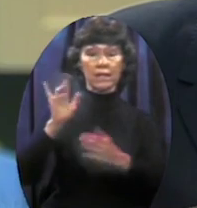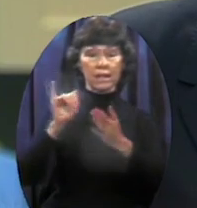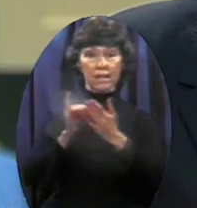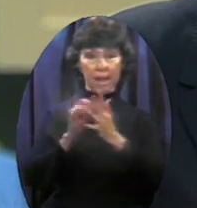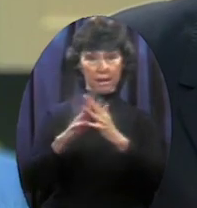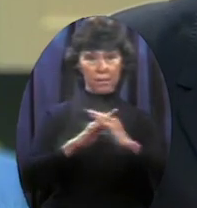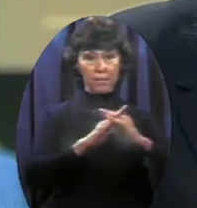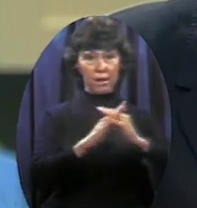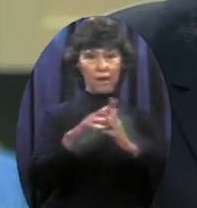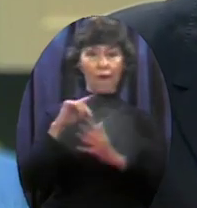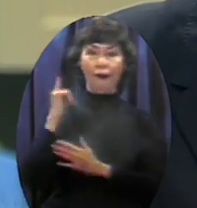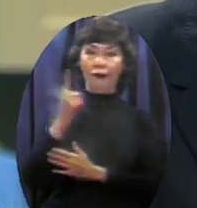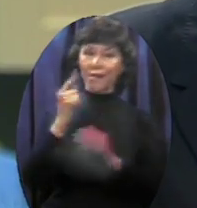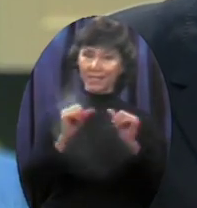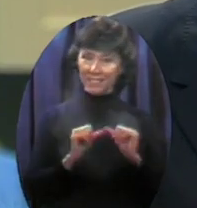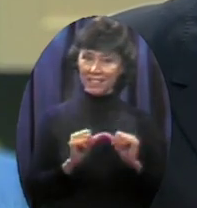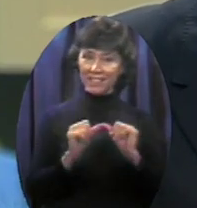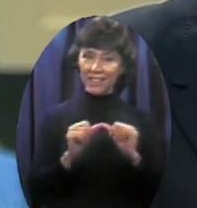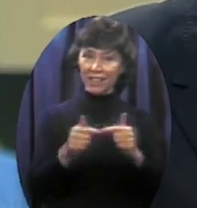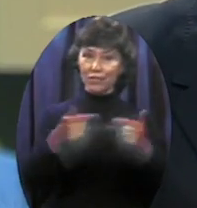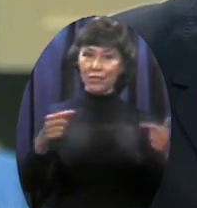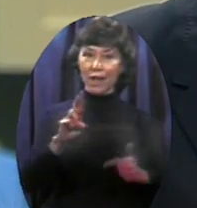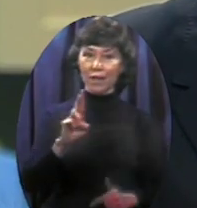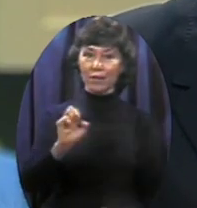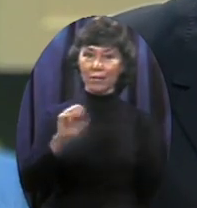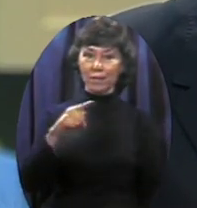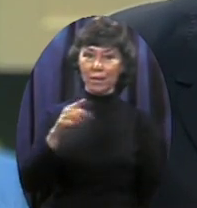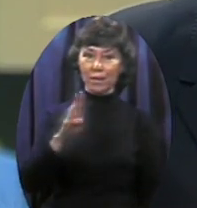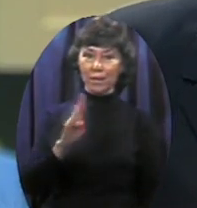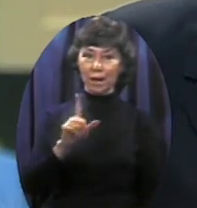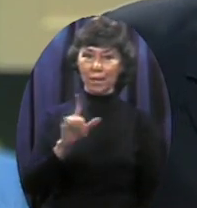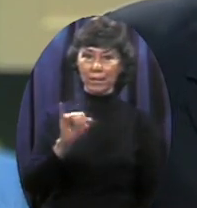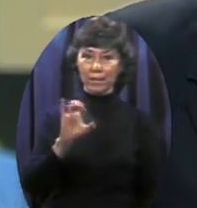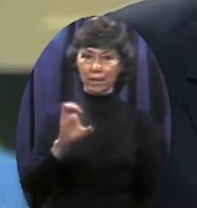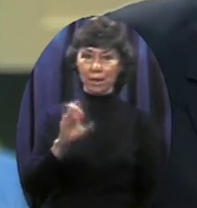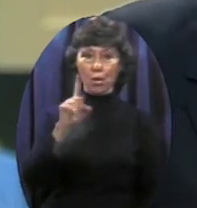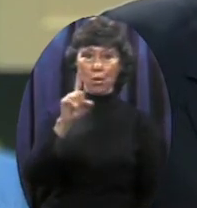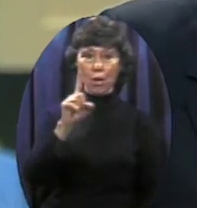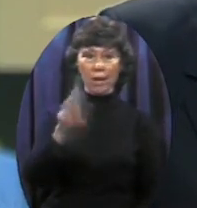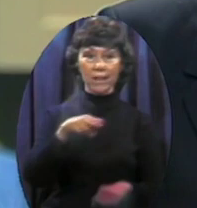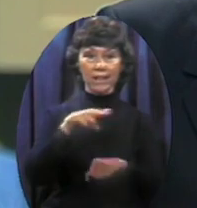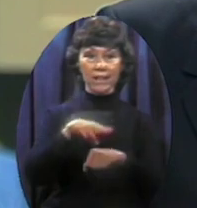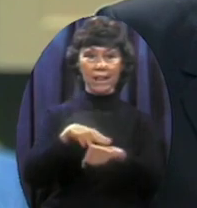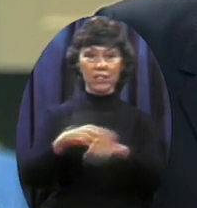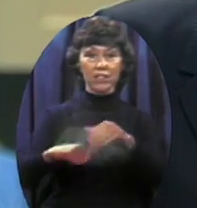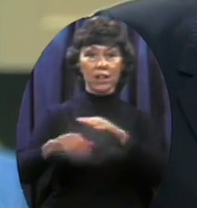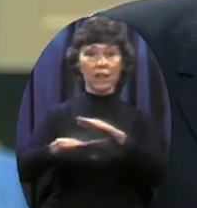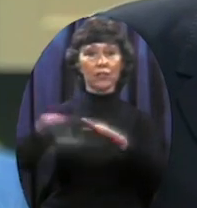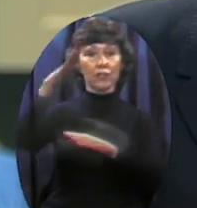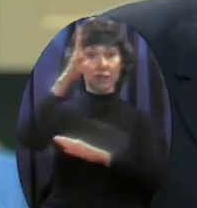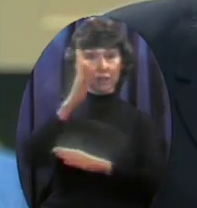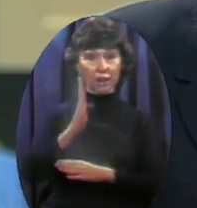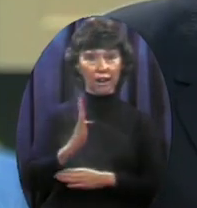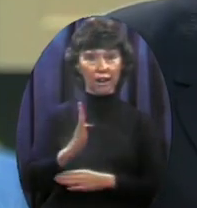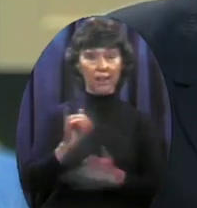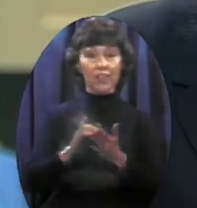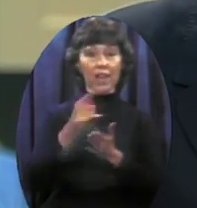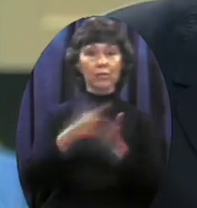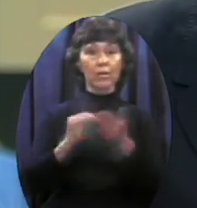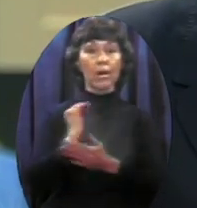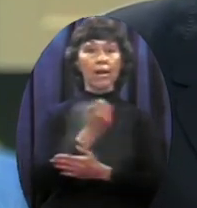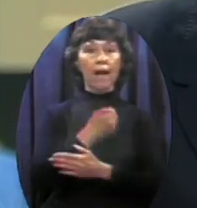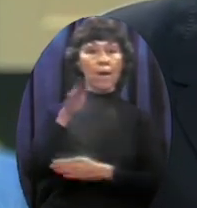great republic. One nation under God. That is what our flag means.